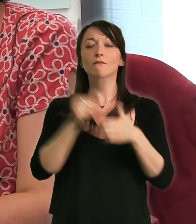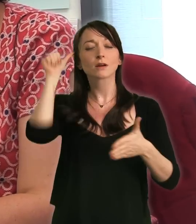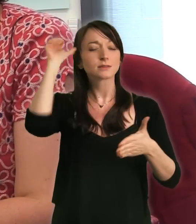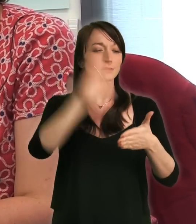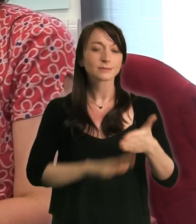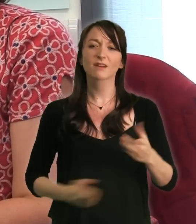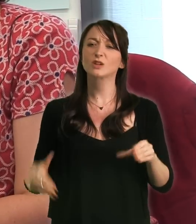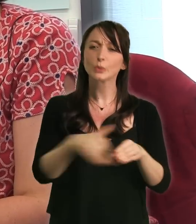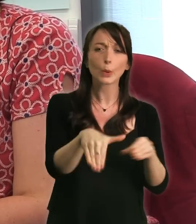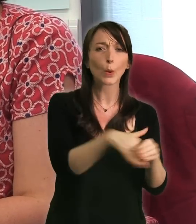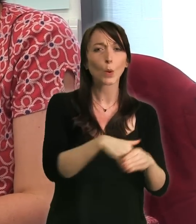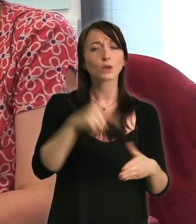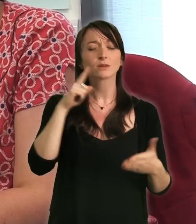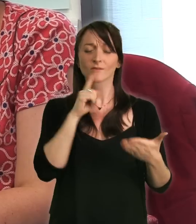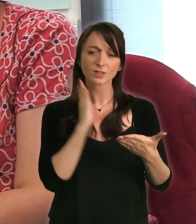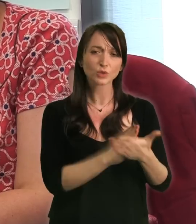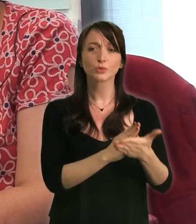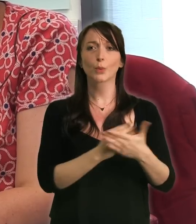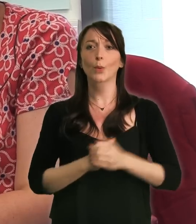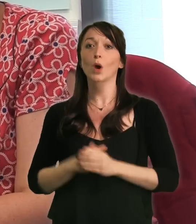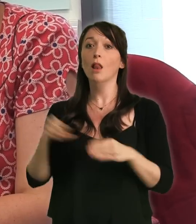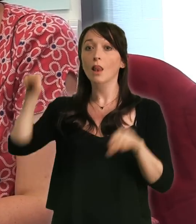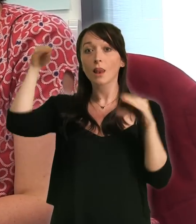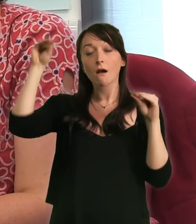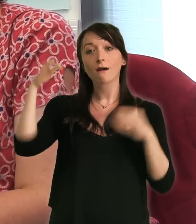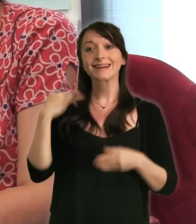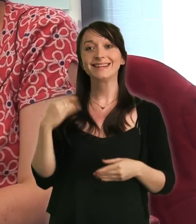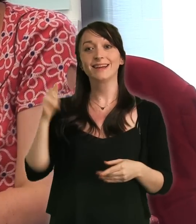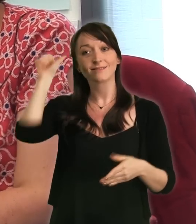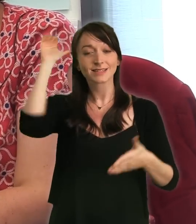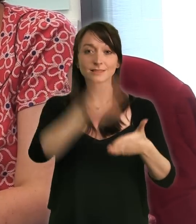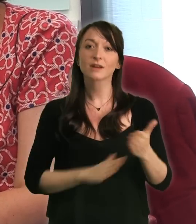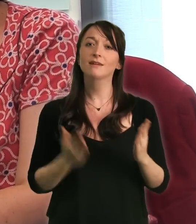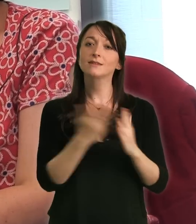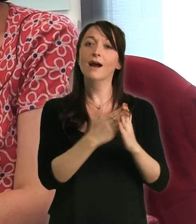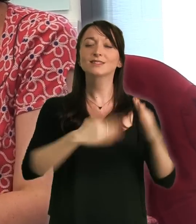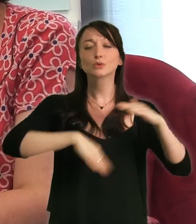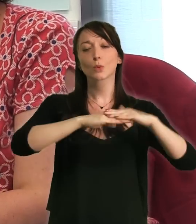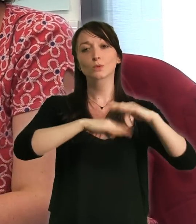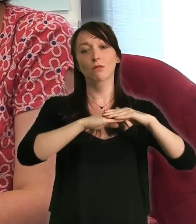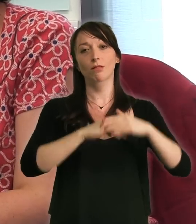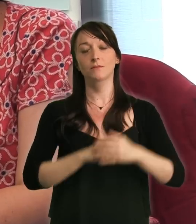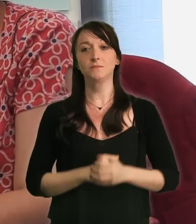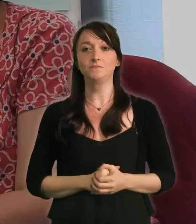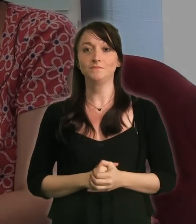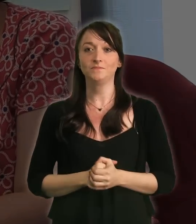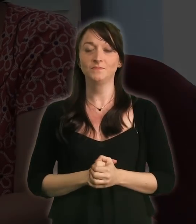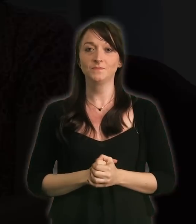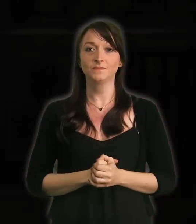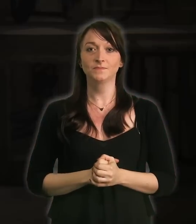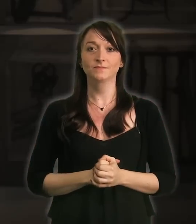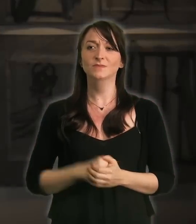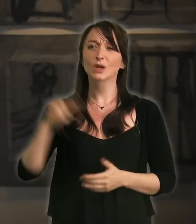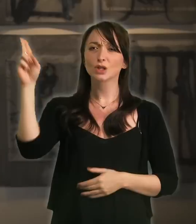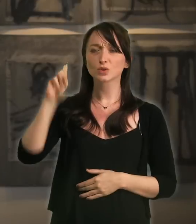we can assure you of an inclusive experience that ensures everyone has full access to a rich learning and living experience.